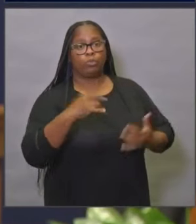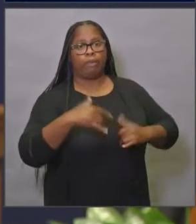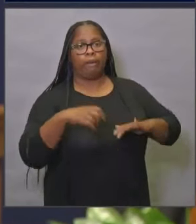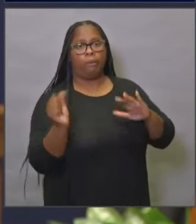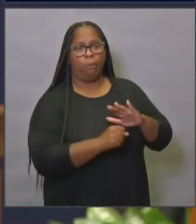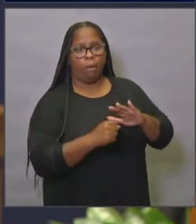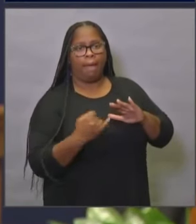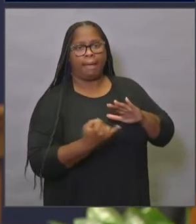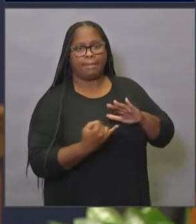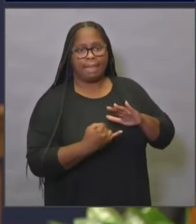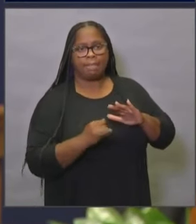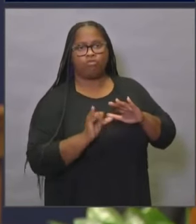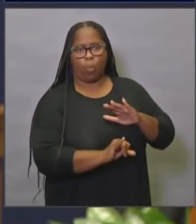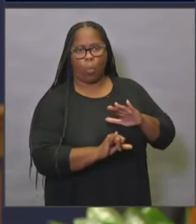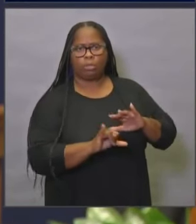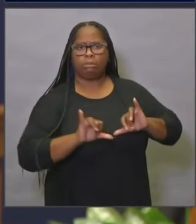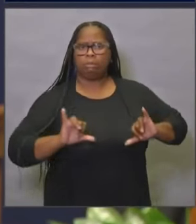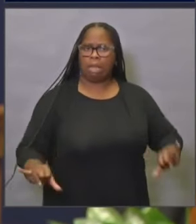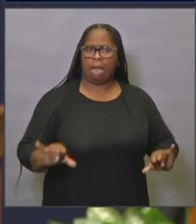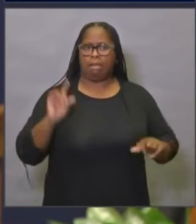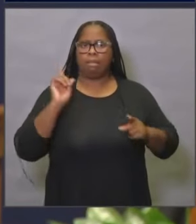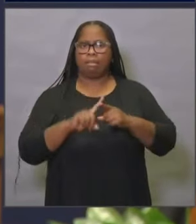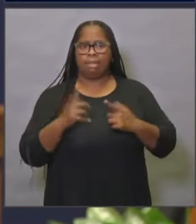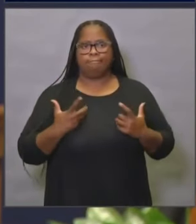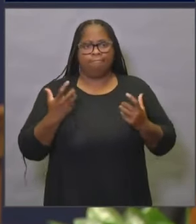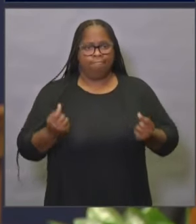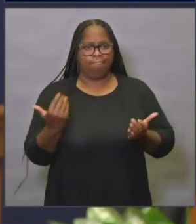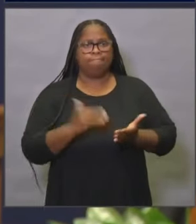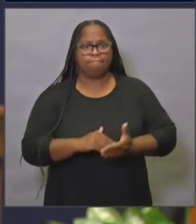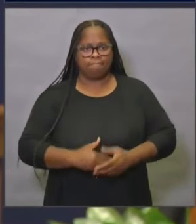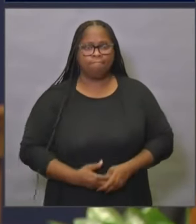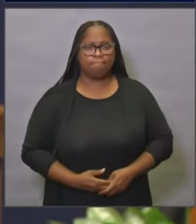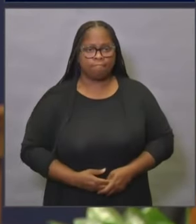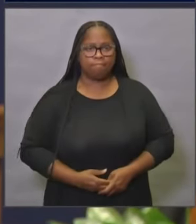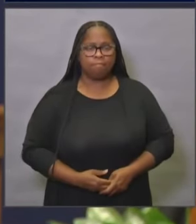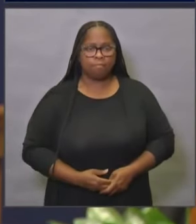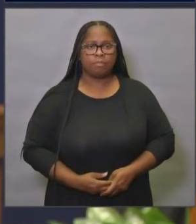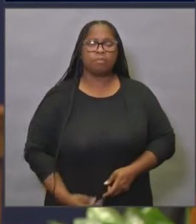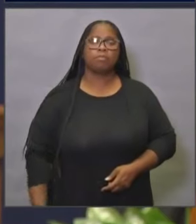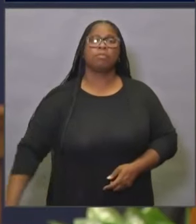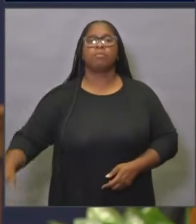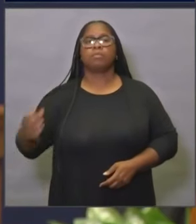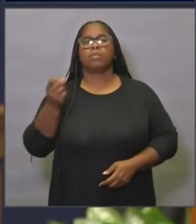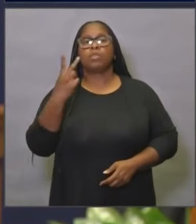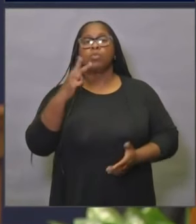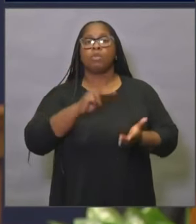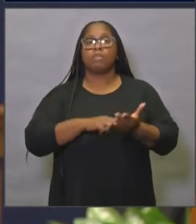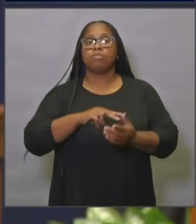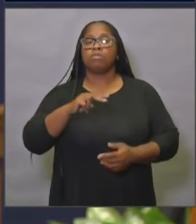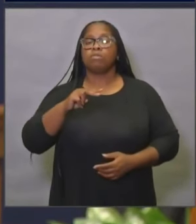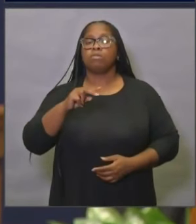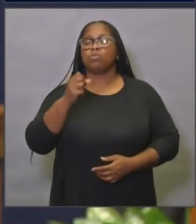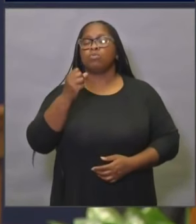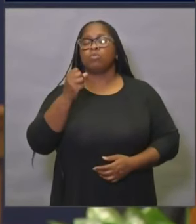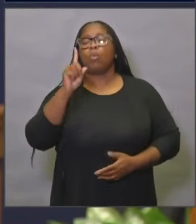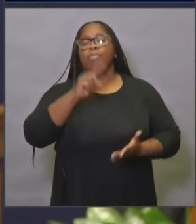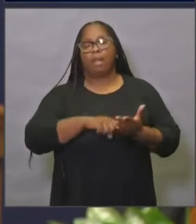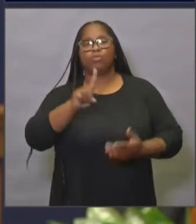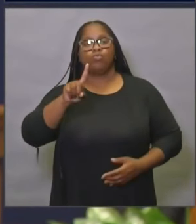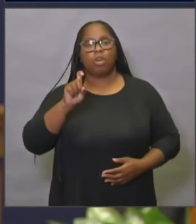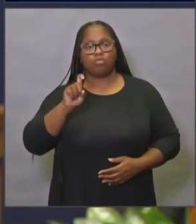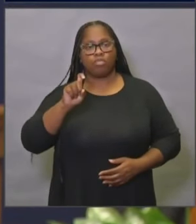quarantine sites to appropriately isolate for the duration of their illness. 1,219 confirmed cases are currently